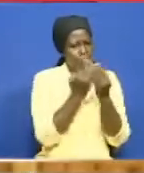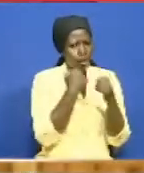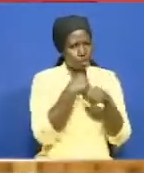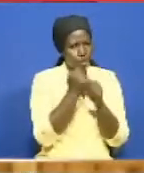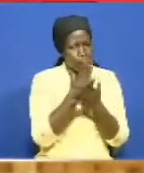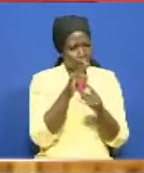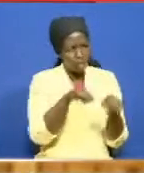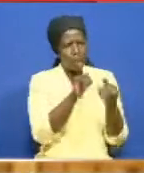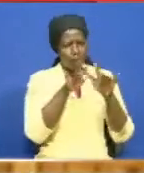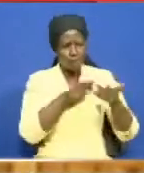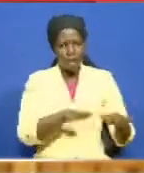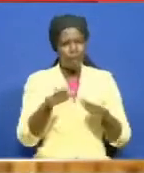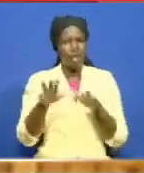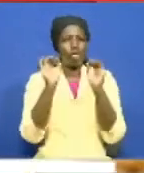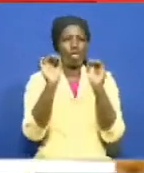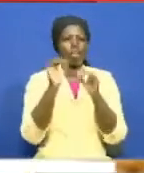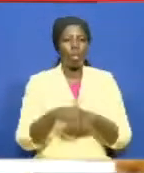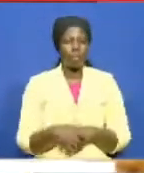than